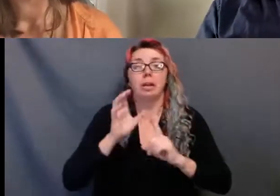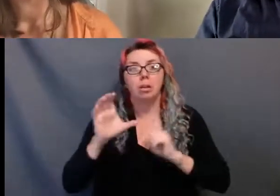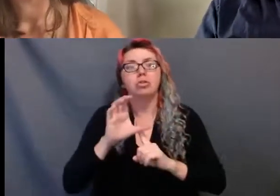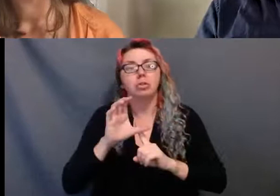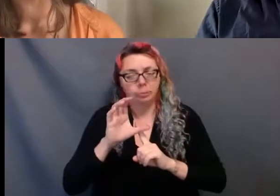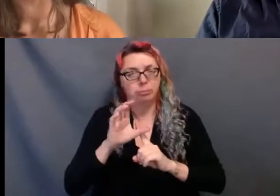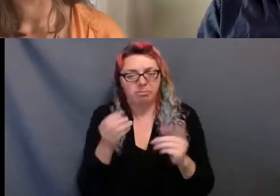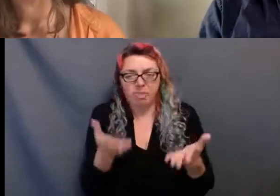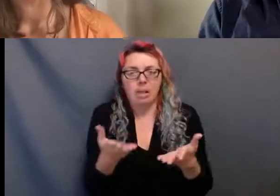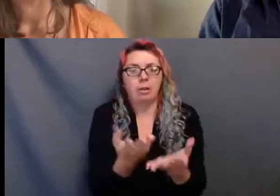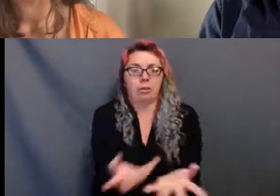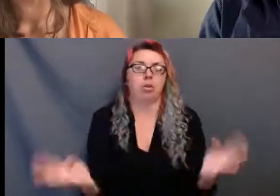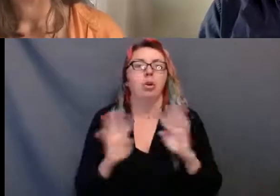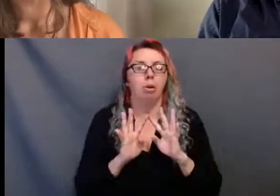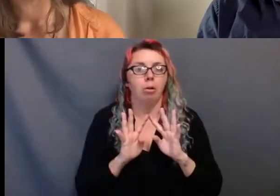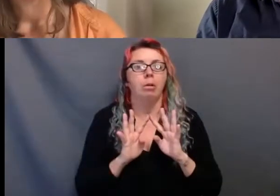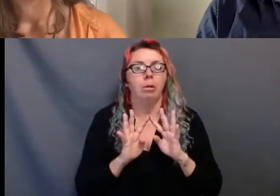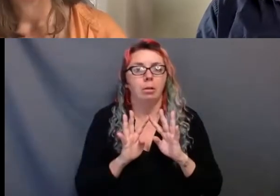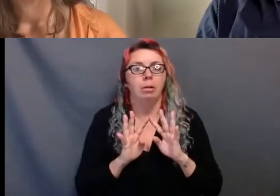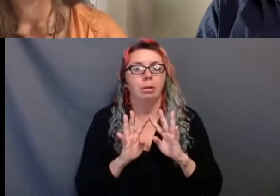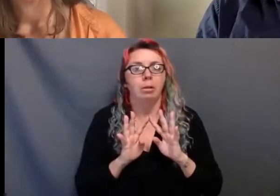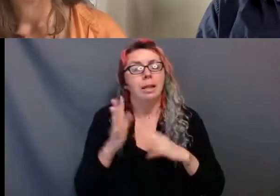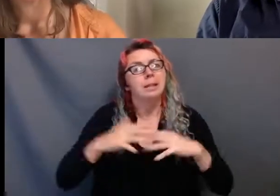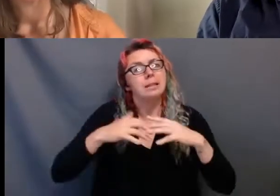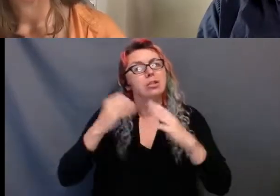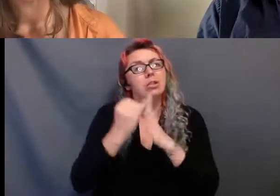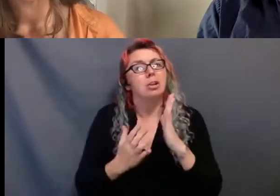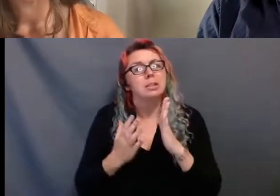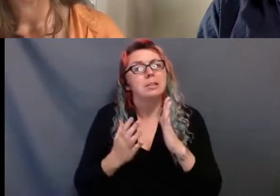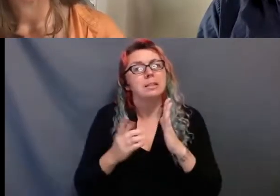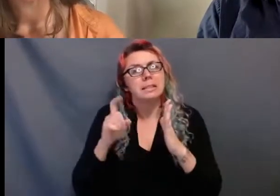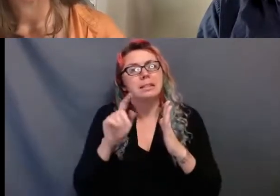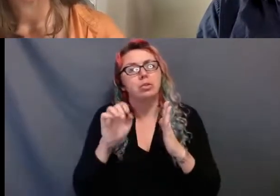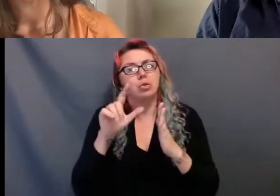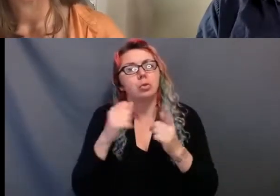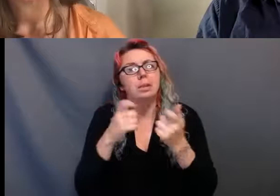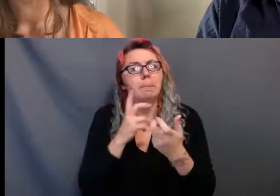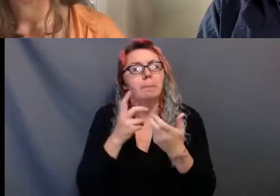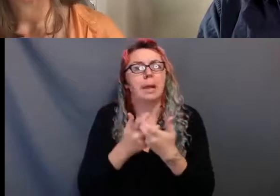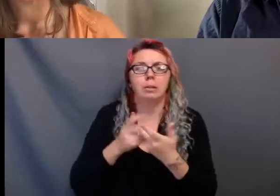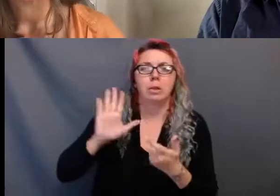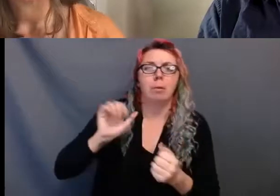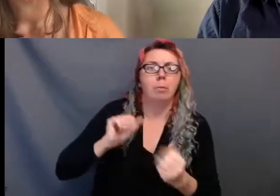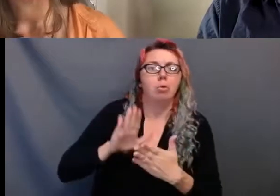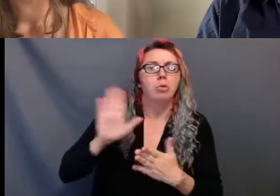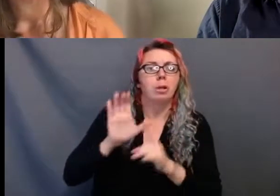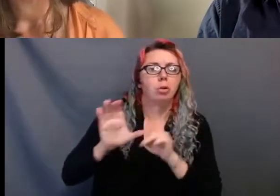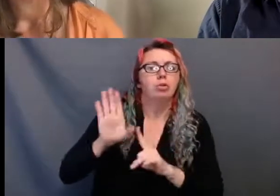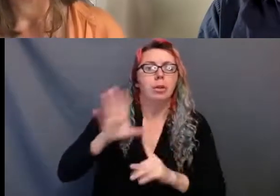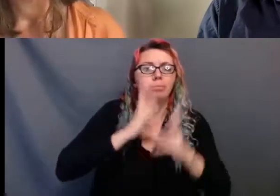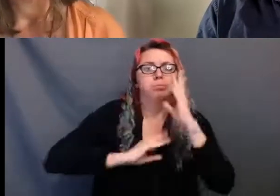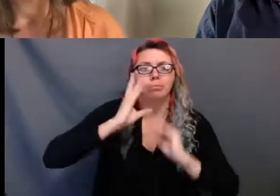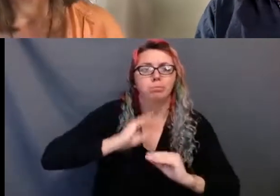must be given the tools they need to create in the way that they work and in spaces that make it easy for Indigenous audiences to be